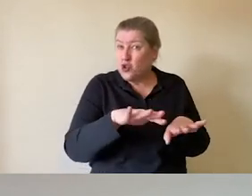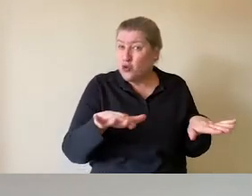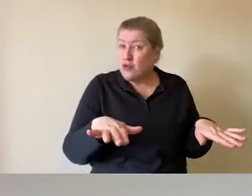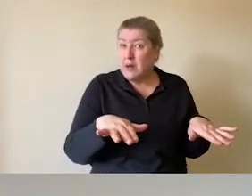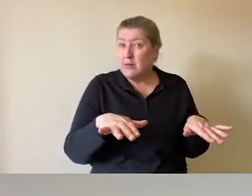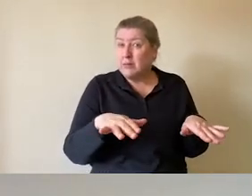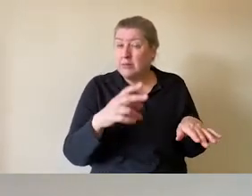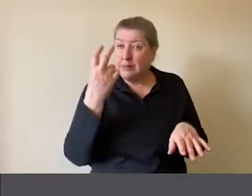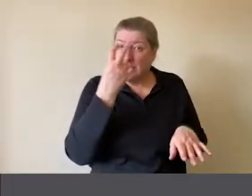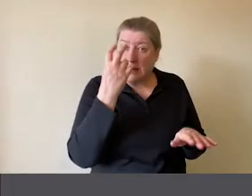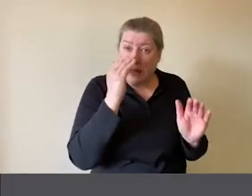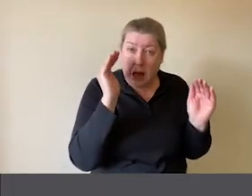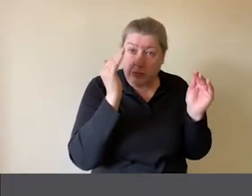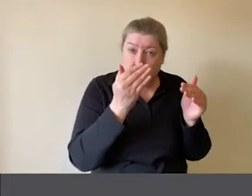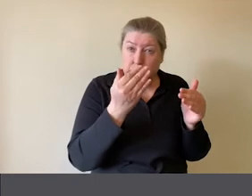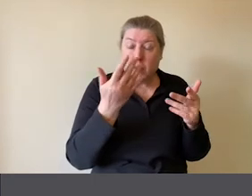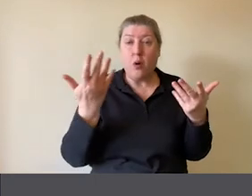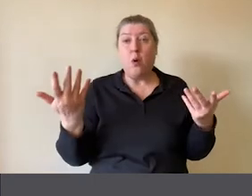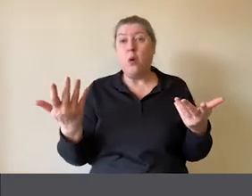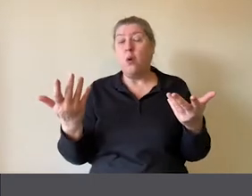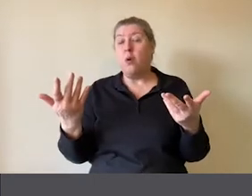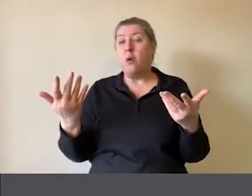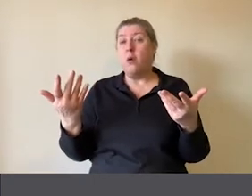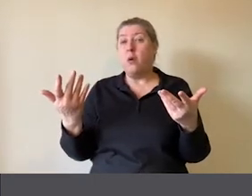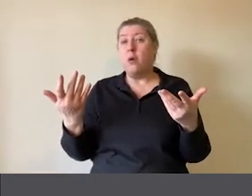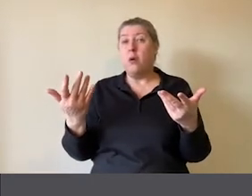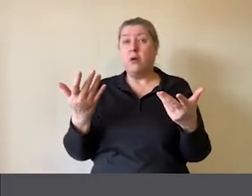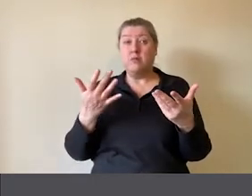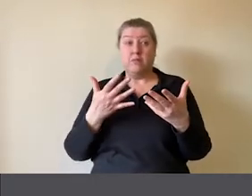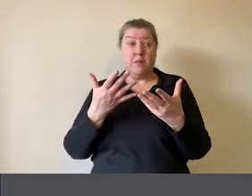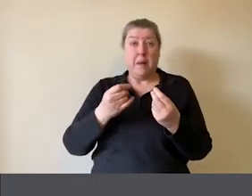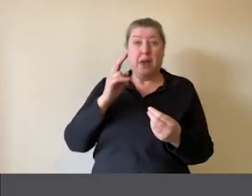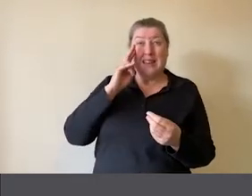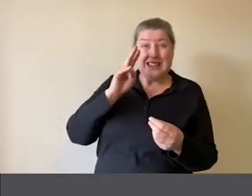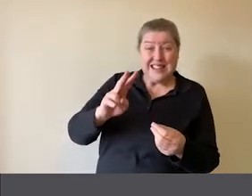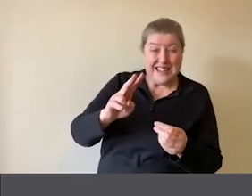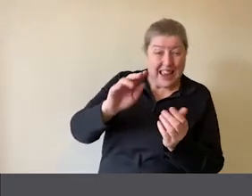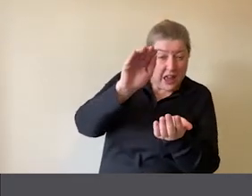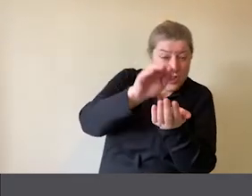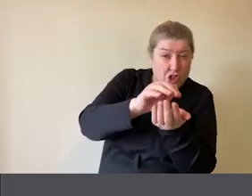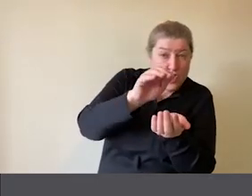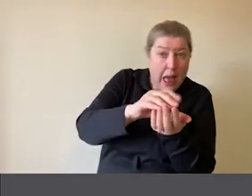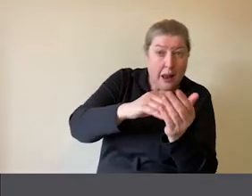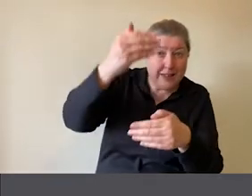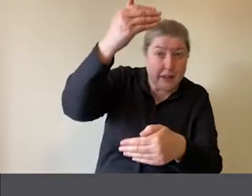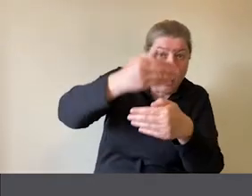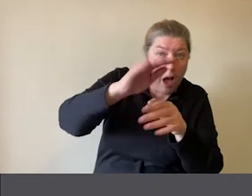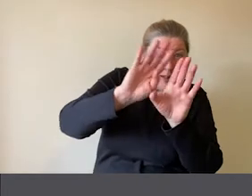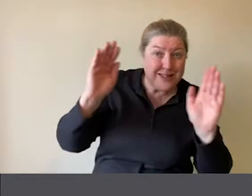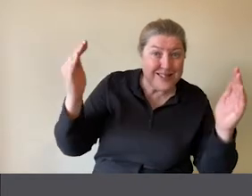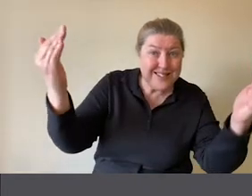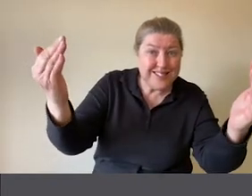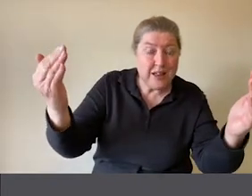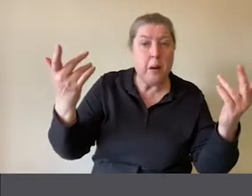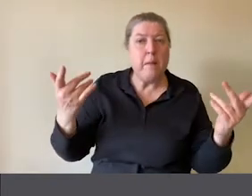sight impaired who can see the shell through the glass case but have a better